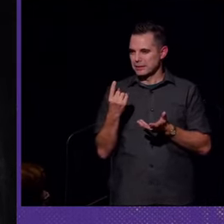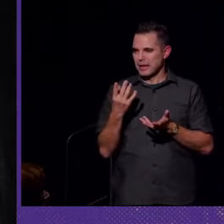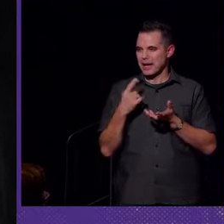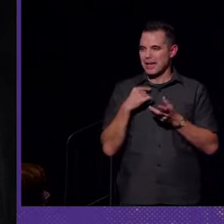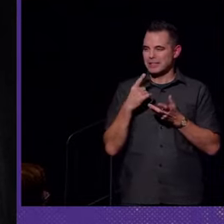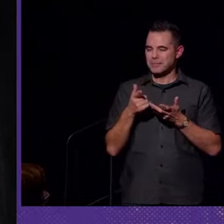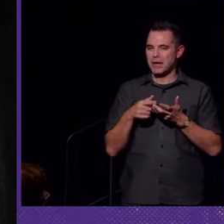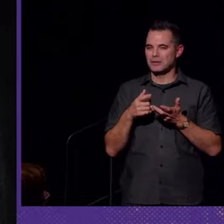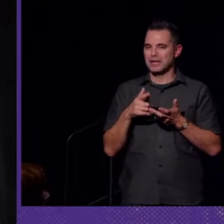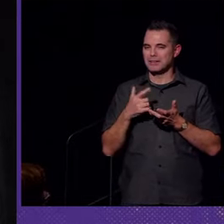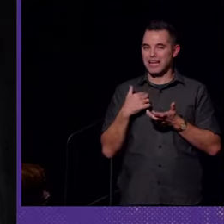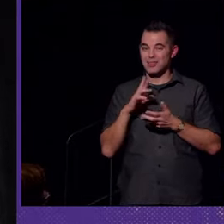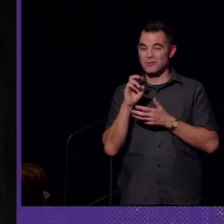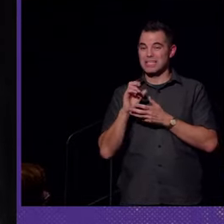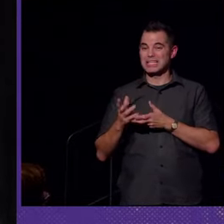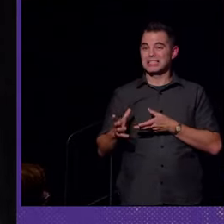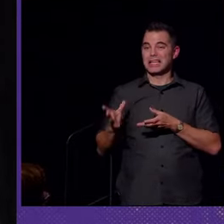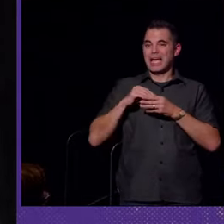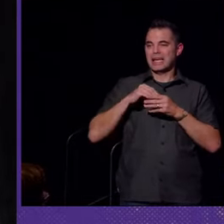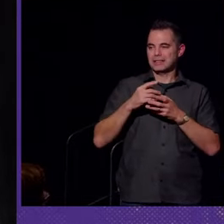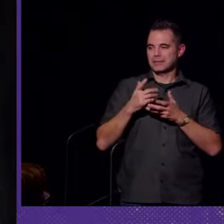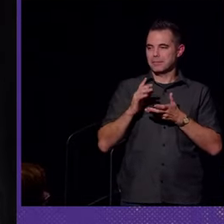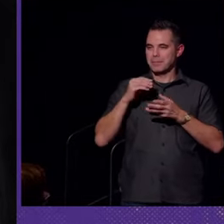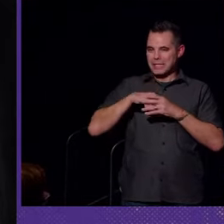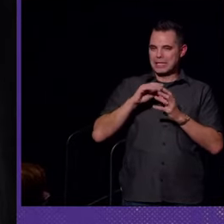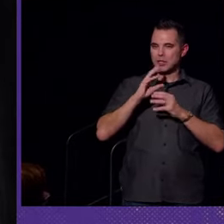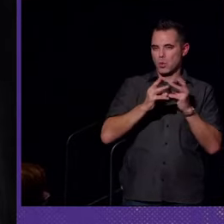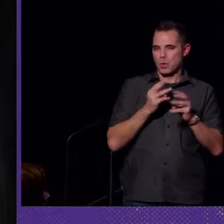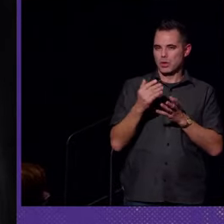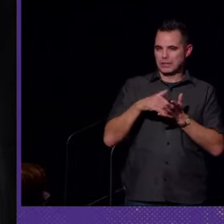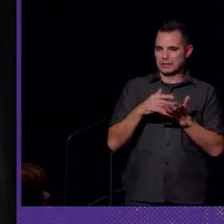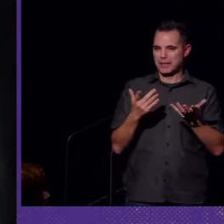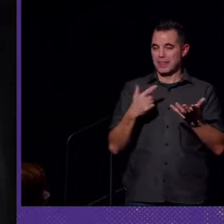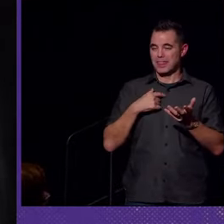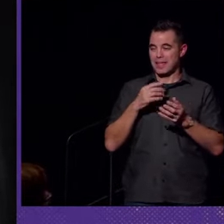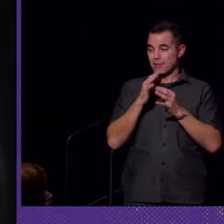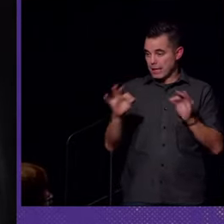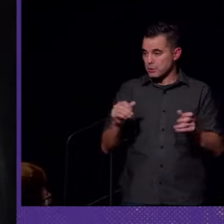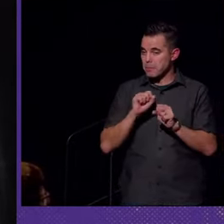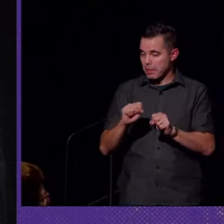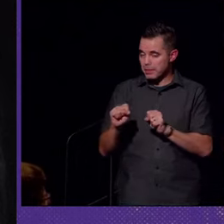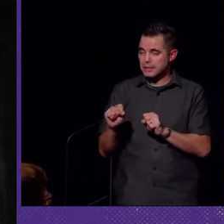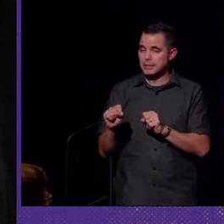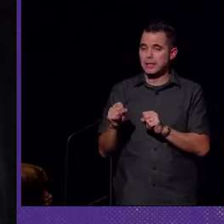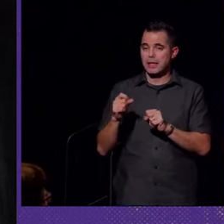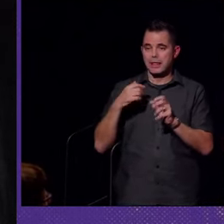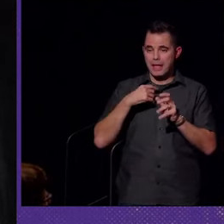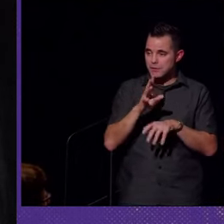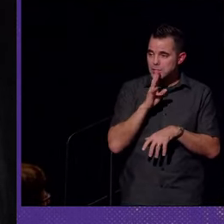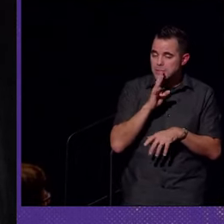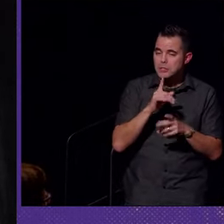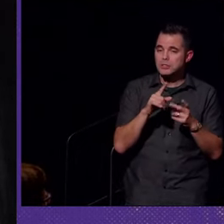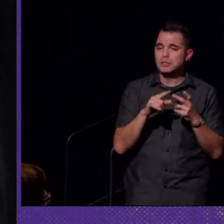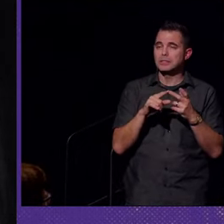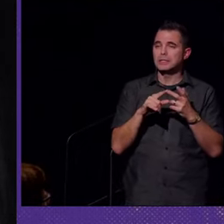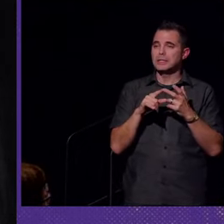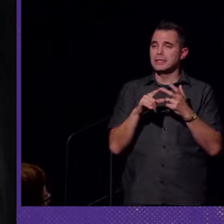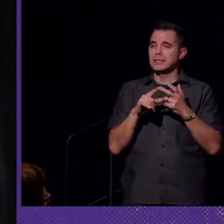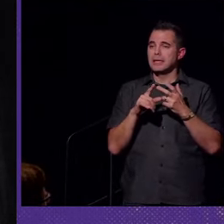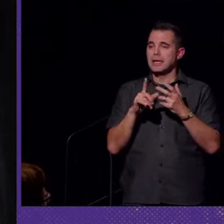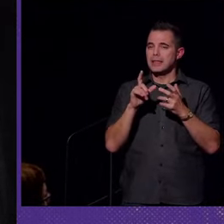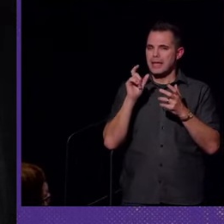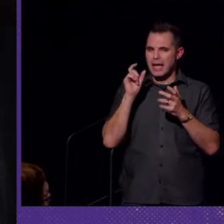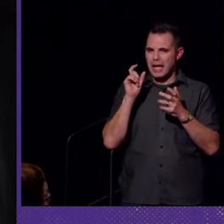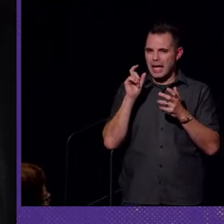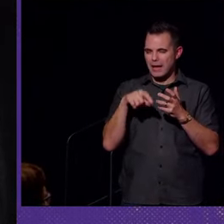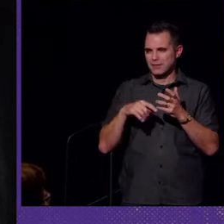about regaining a new way of being in the world. Um, they have language abilities, um, they have speech, and they have